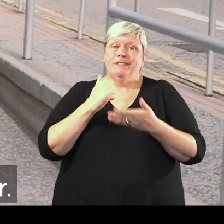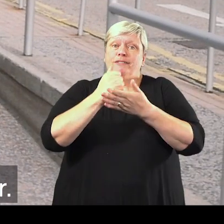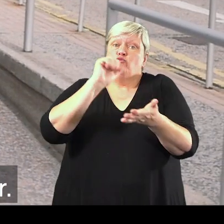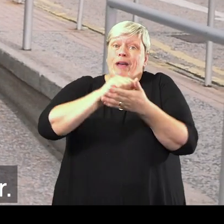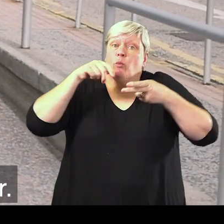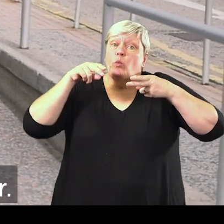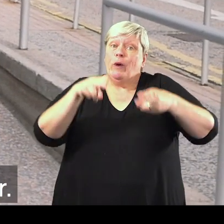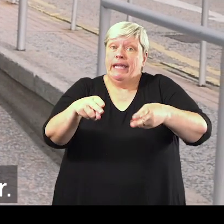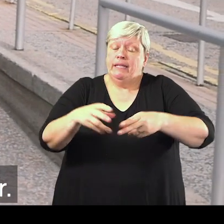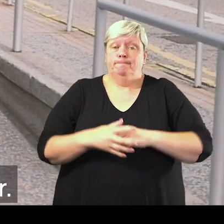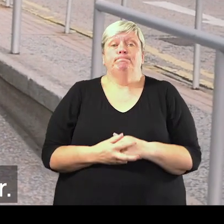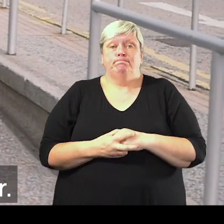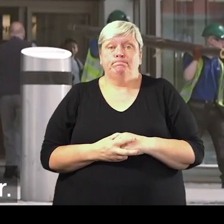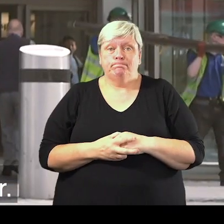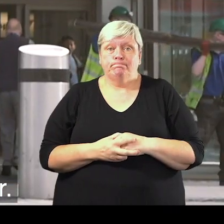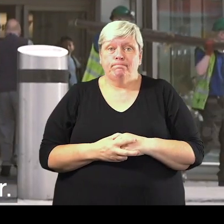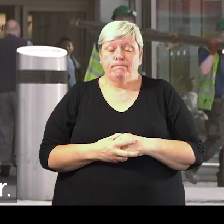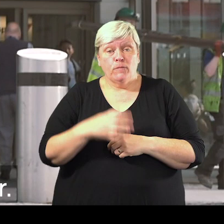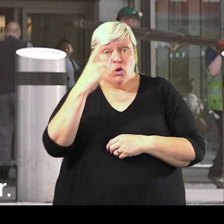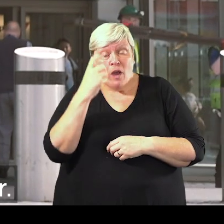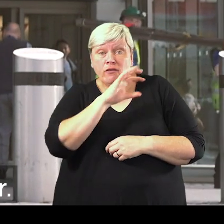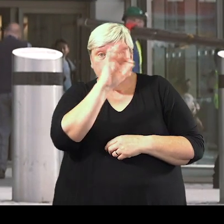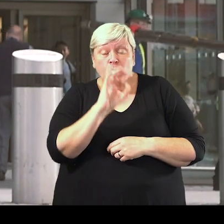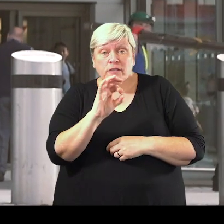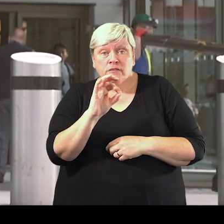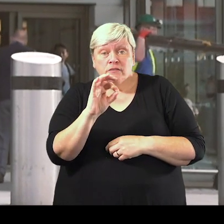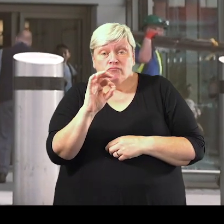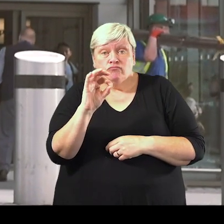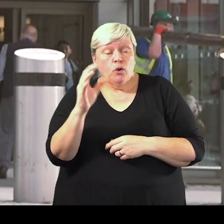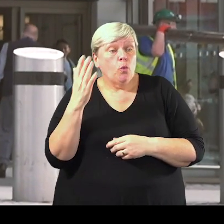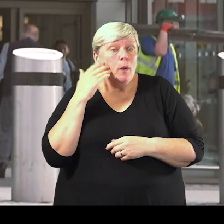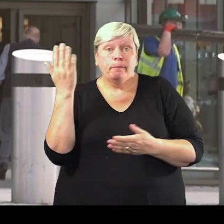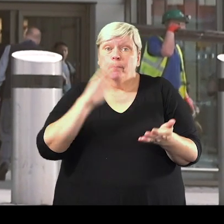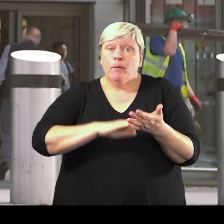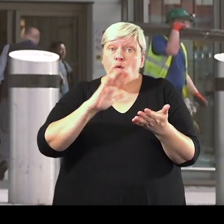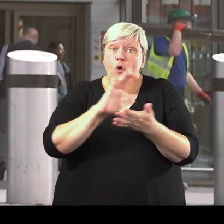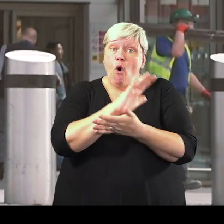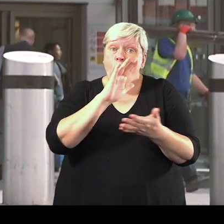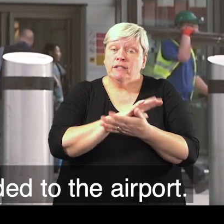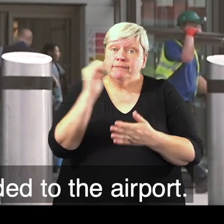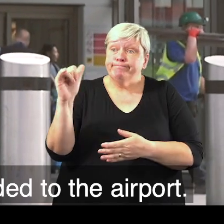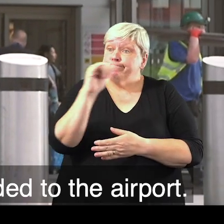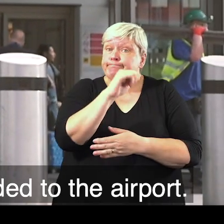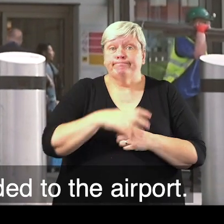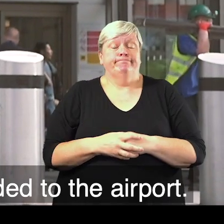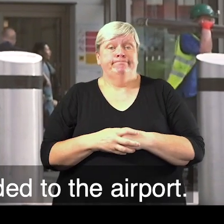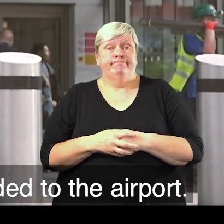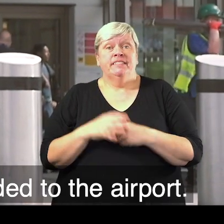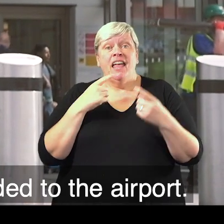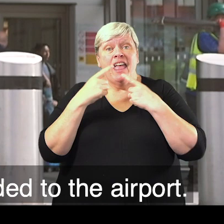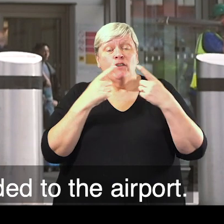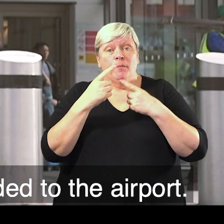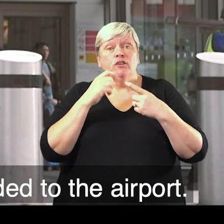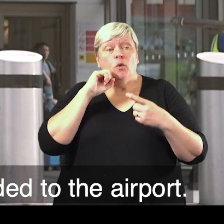you in the most appropriate and timely manner. You are able to request assistance with your airline when you make your